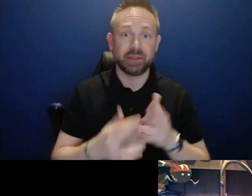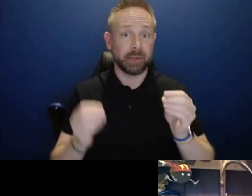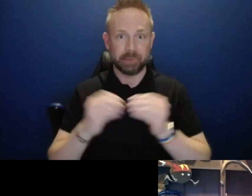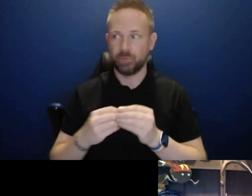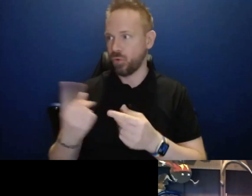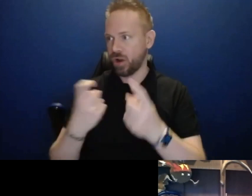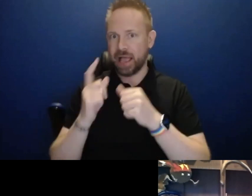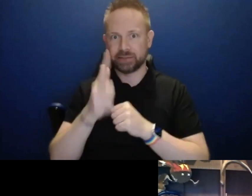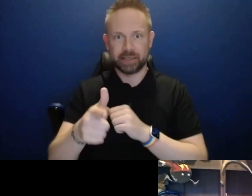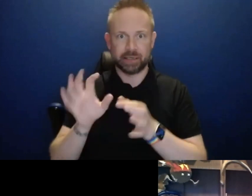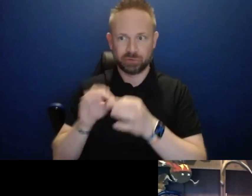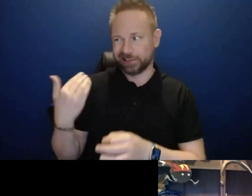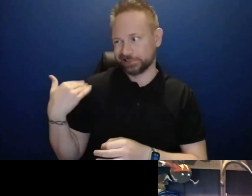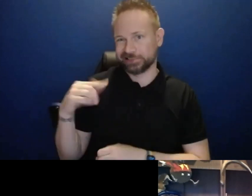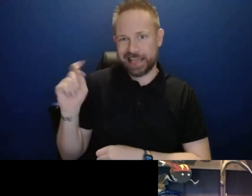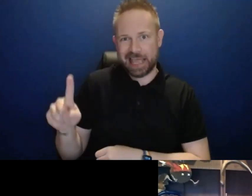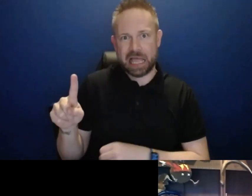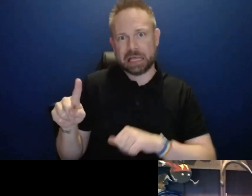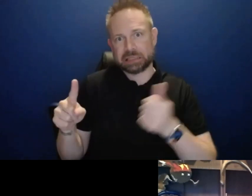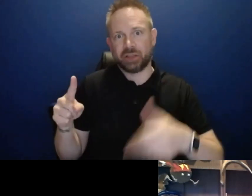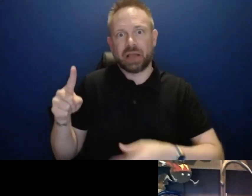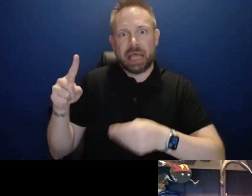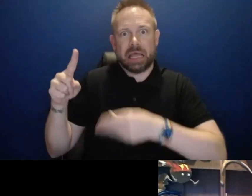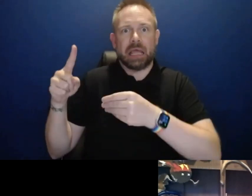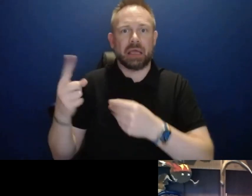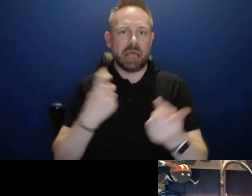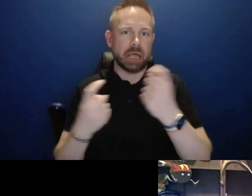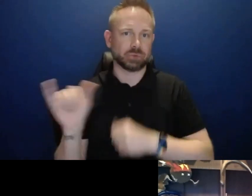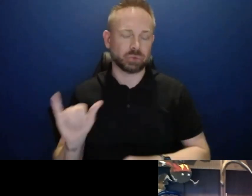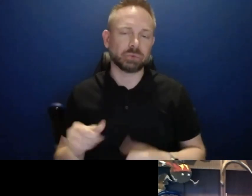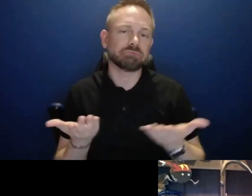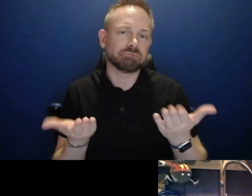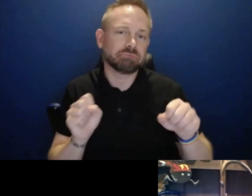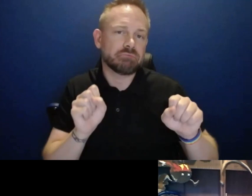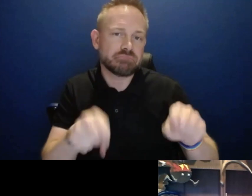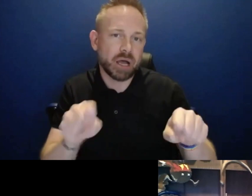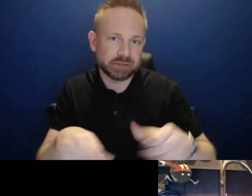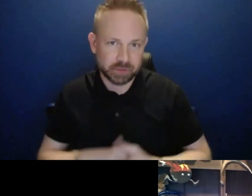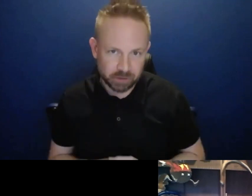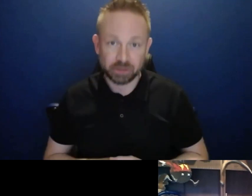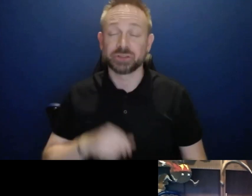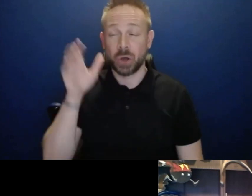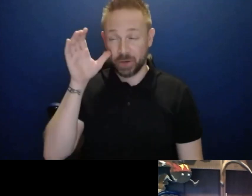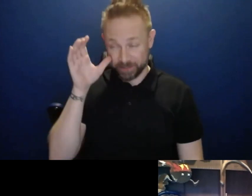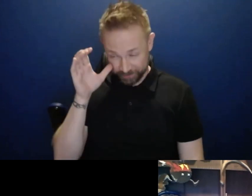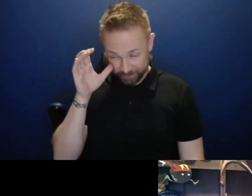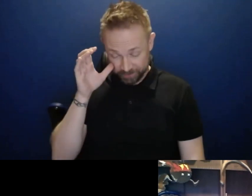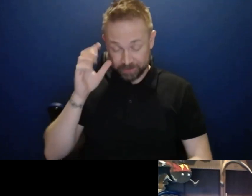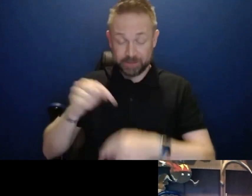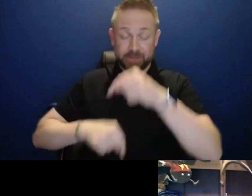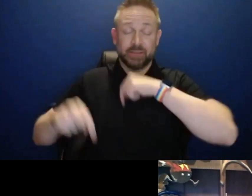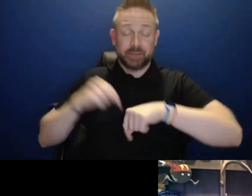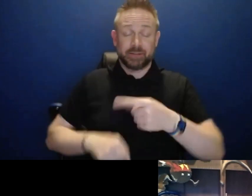questions set that others might choose to mention as well. So, if I caught it all, part number one,